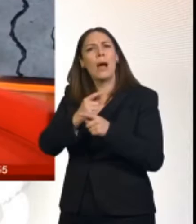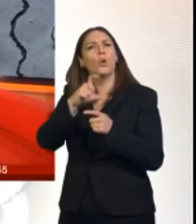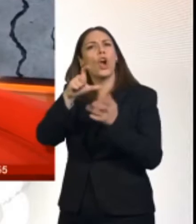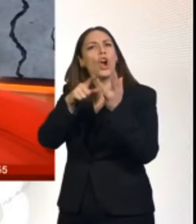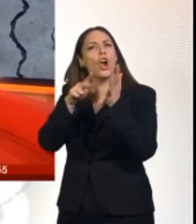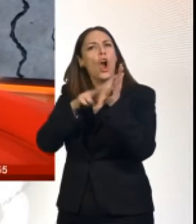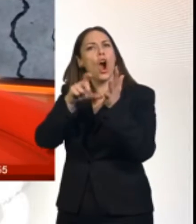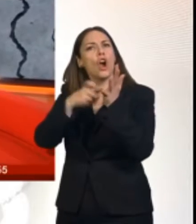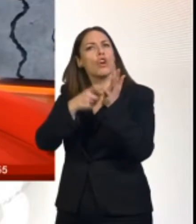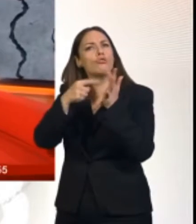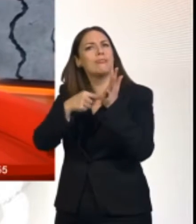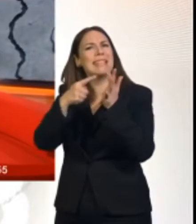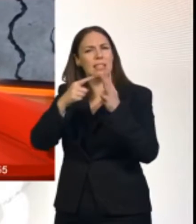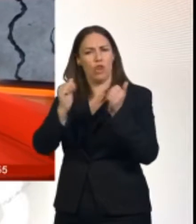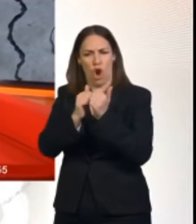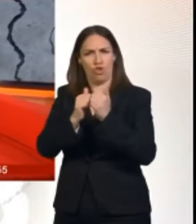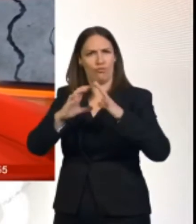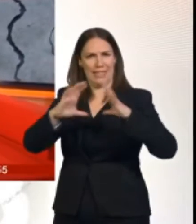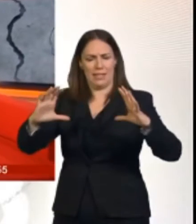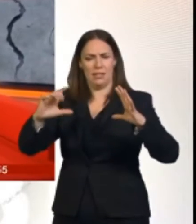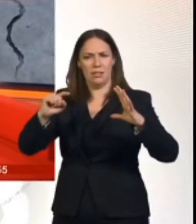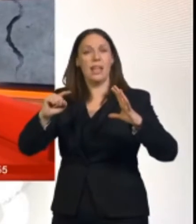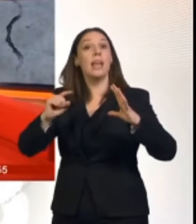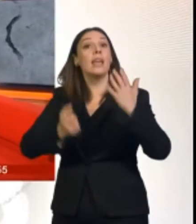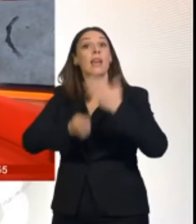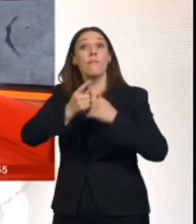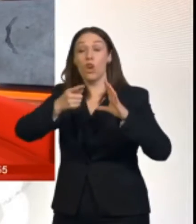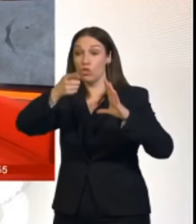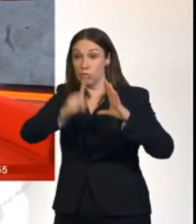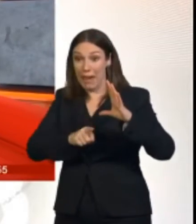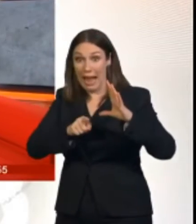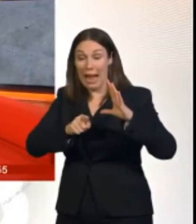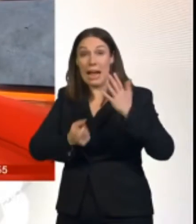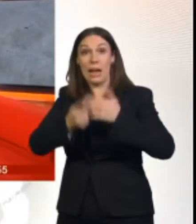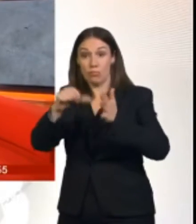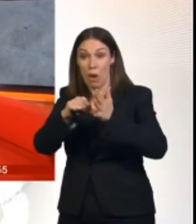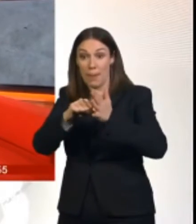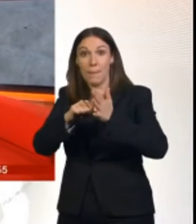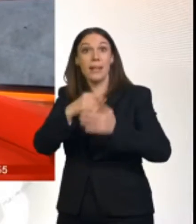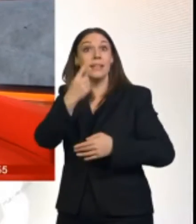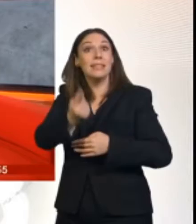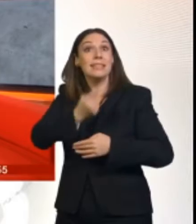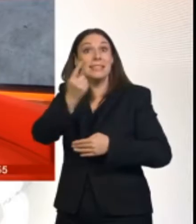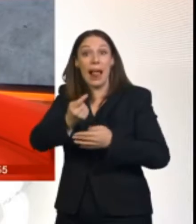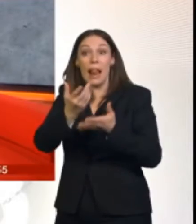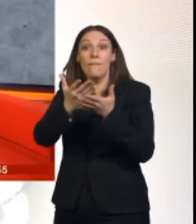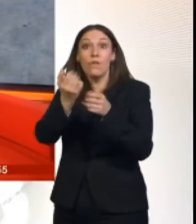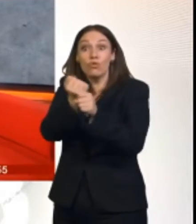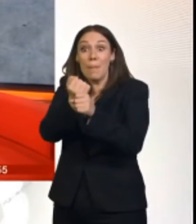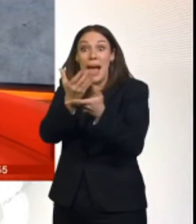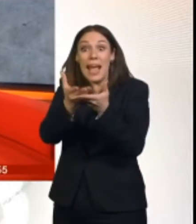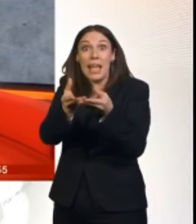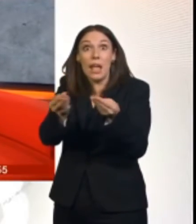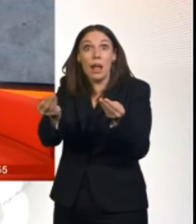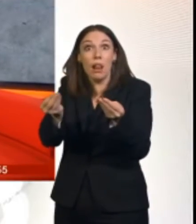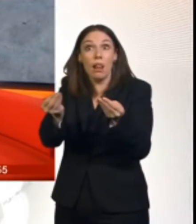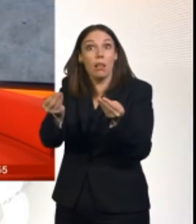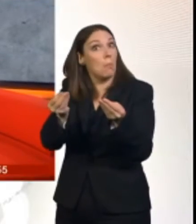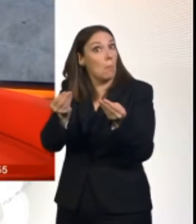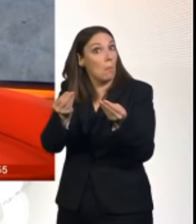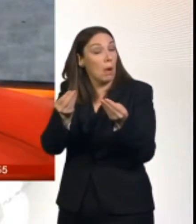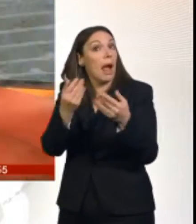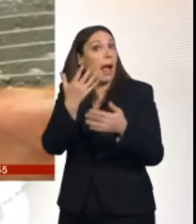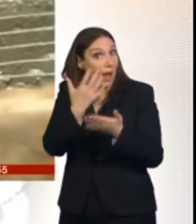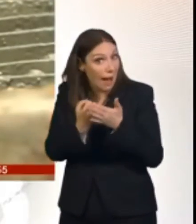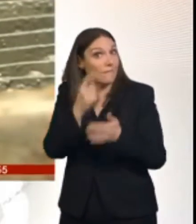it would be a remarkable thing. So it's like that and then it would pull itself together and be repaired. It's happening right now. Richard Westcott's got the details.